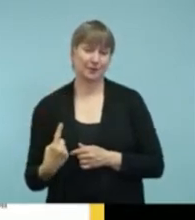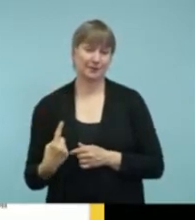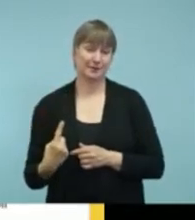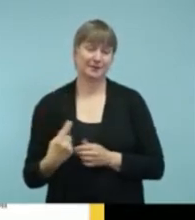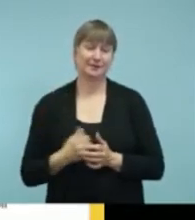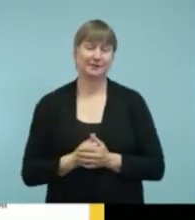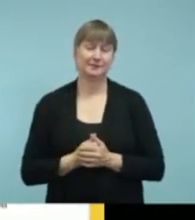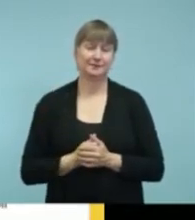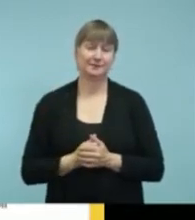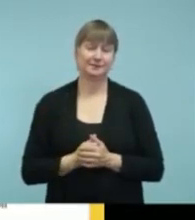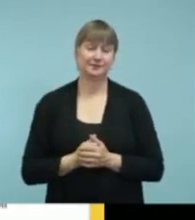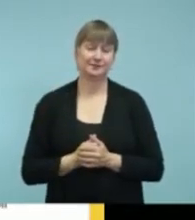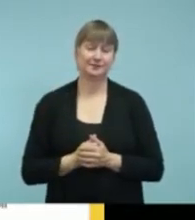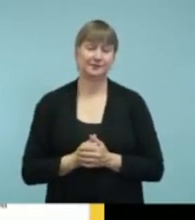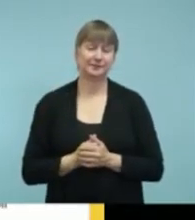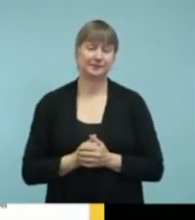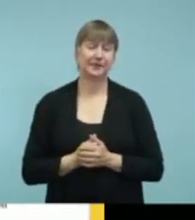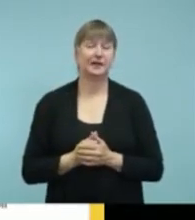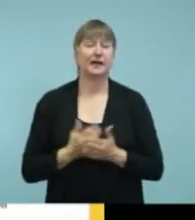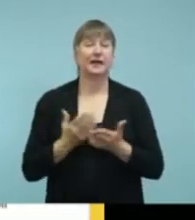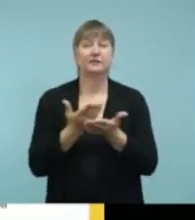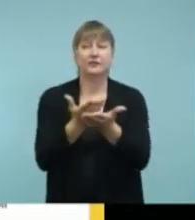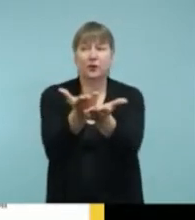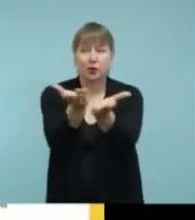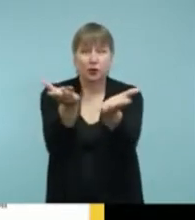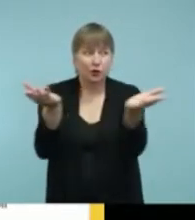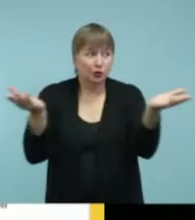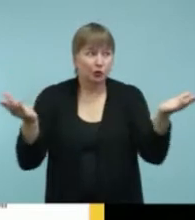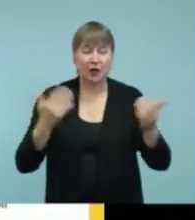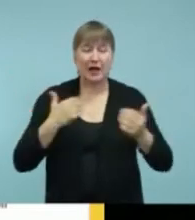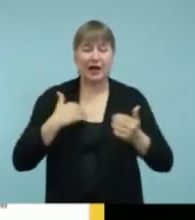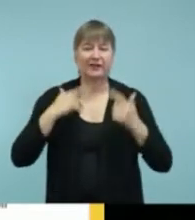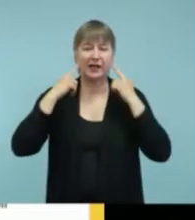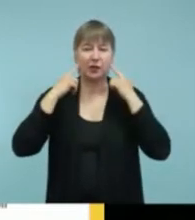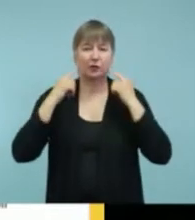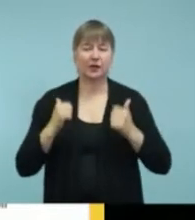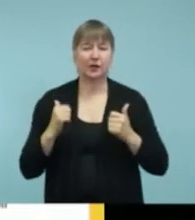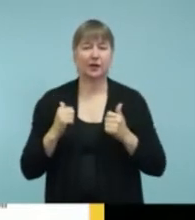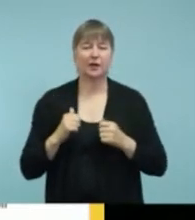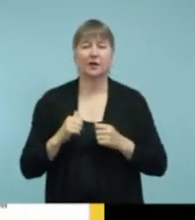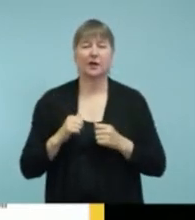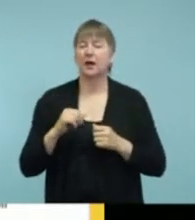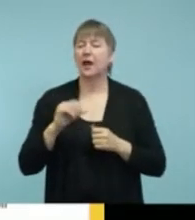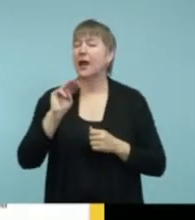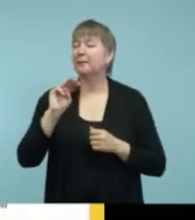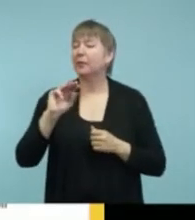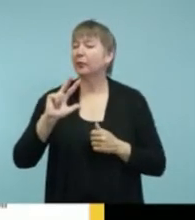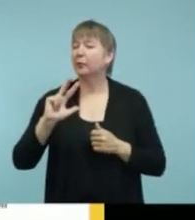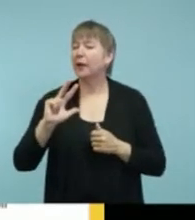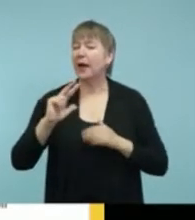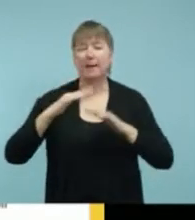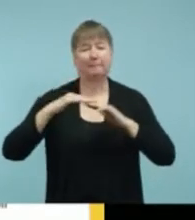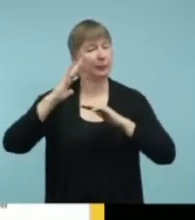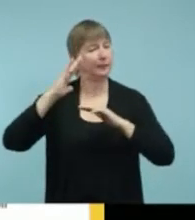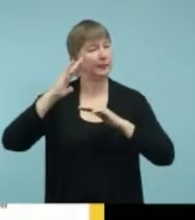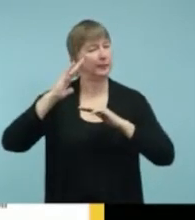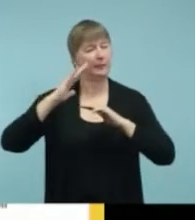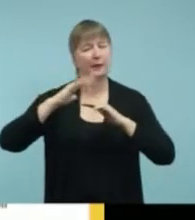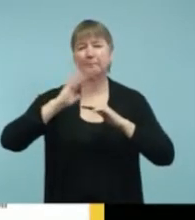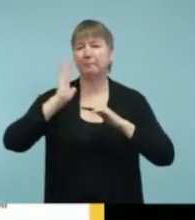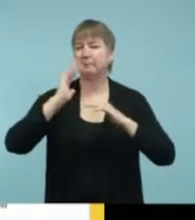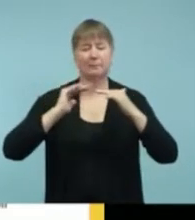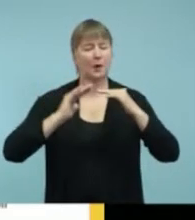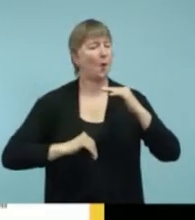For people that have hearing loss, I would not go below M3. So either M3, M4.